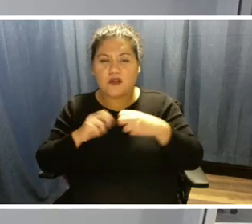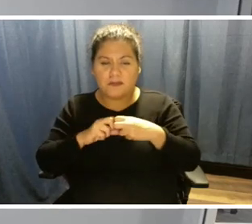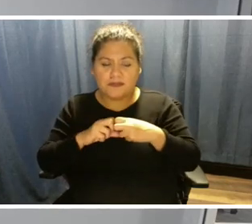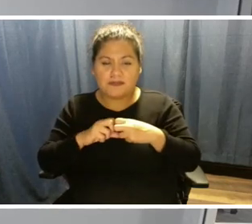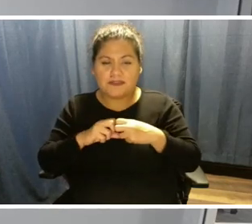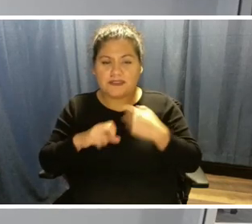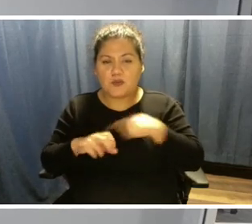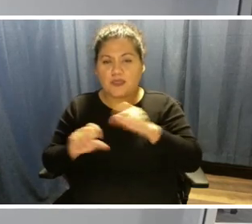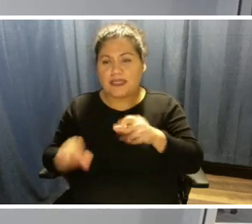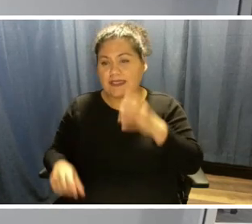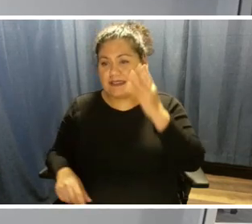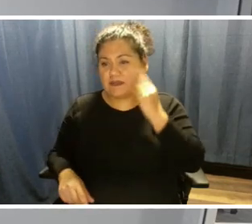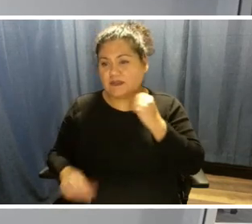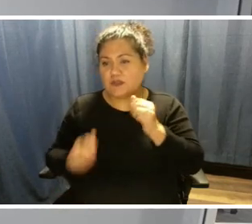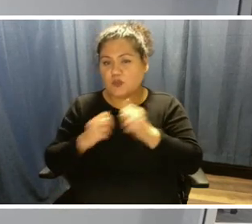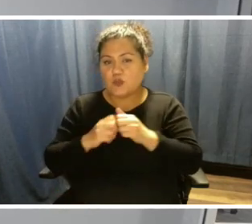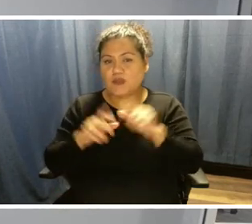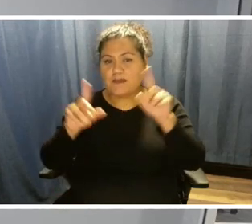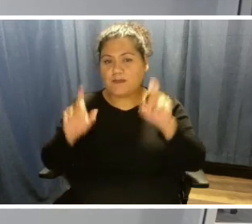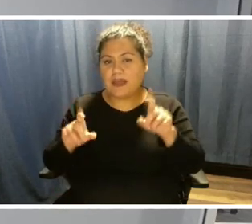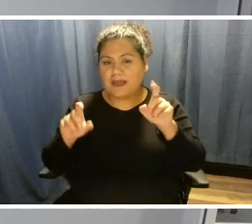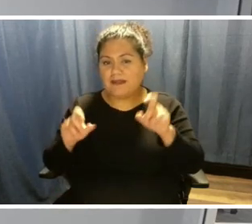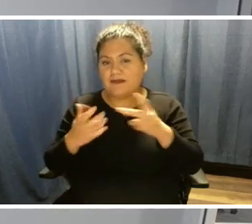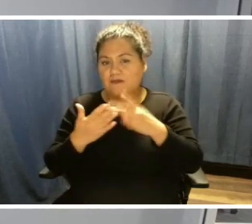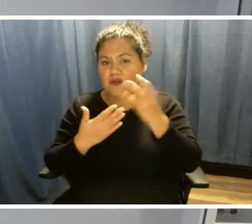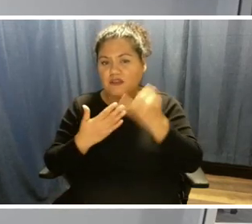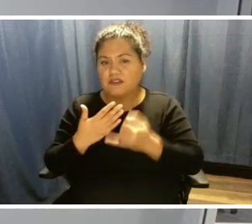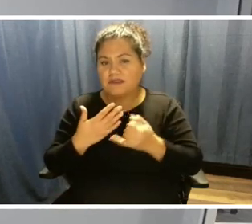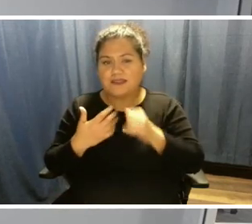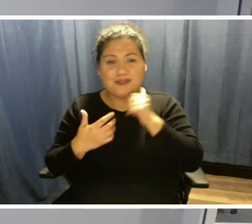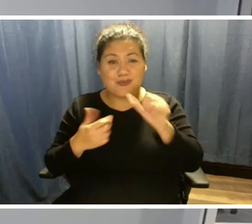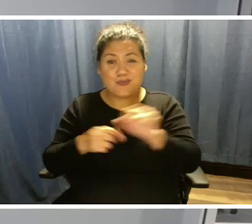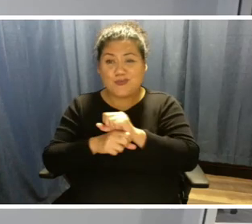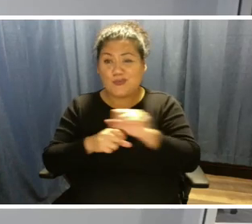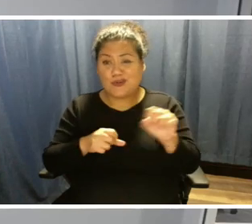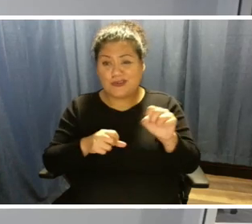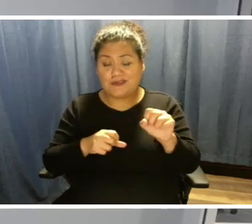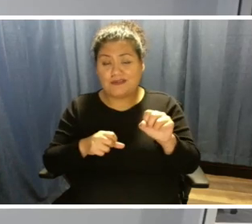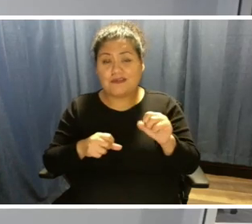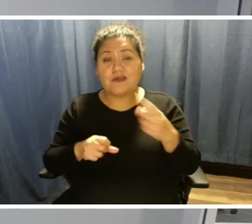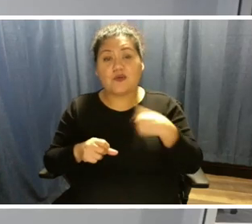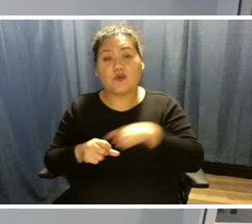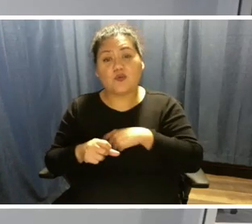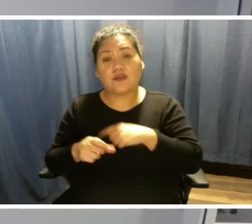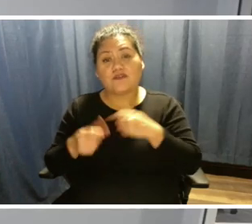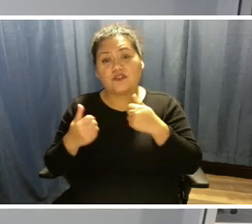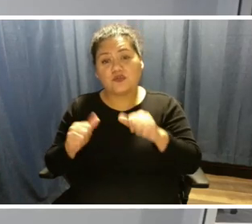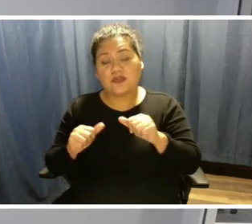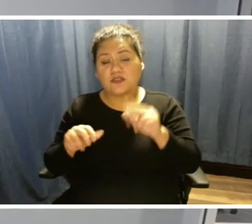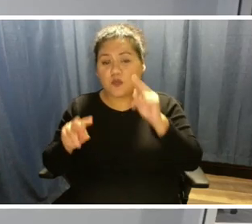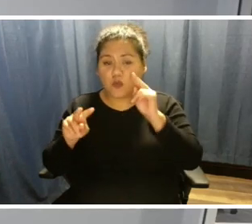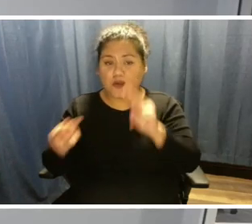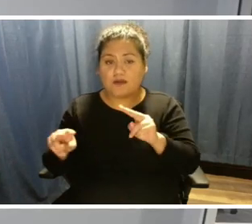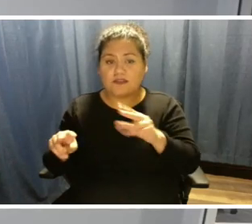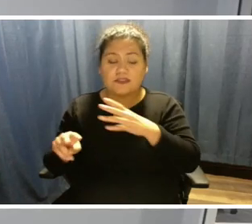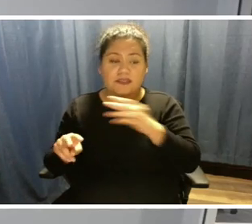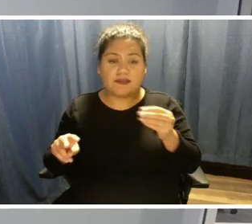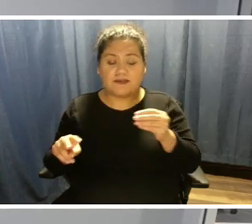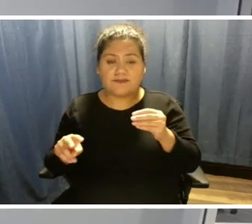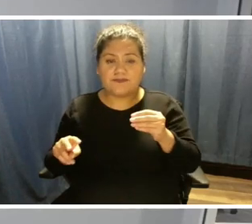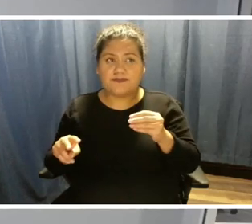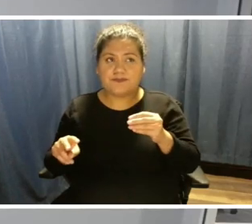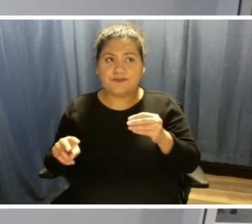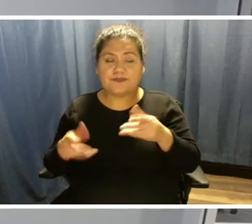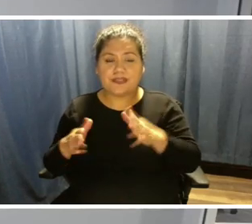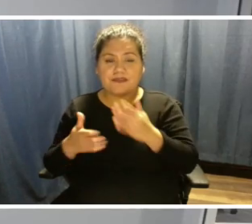experience with pilot projects that don't work. So we've tried to watch and let some other